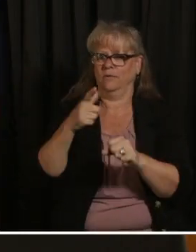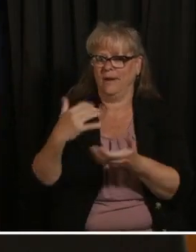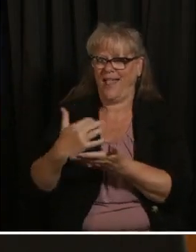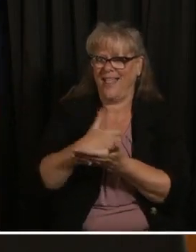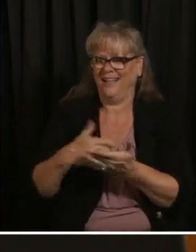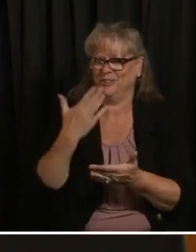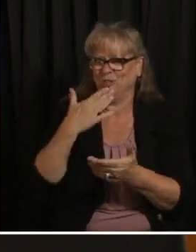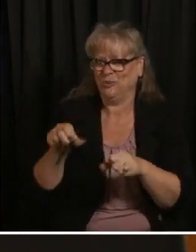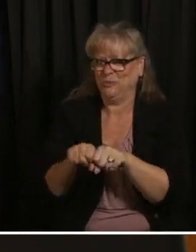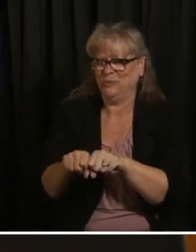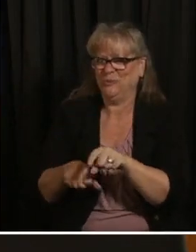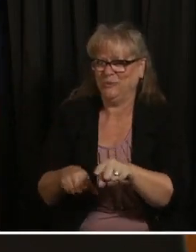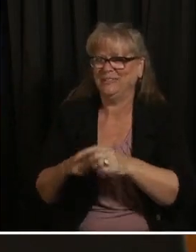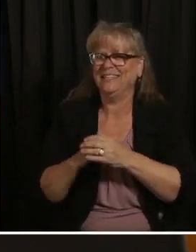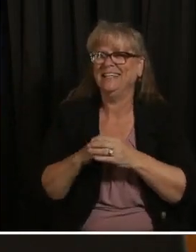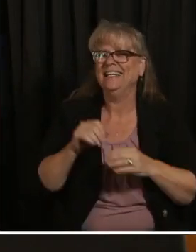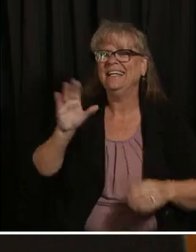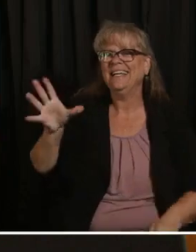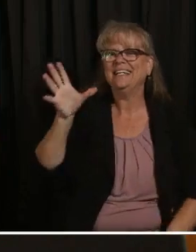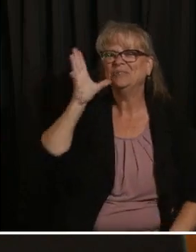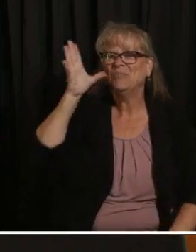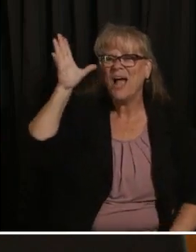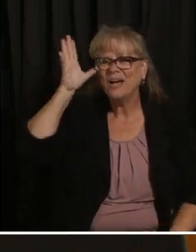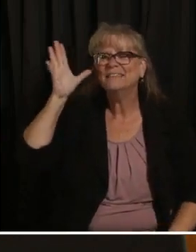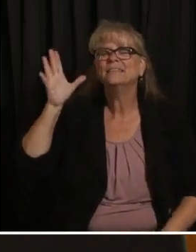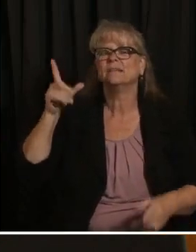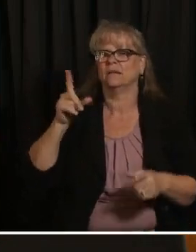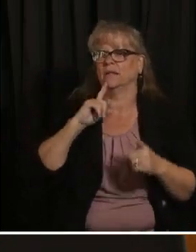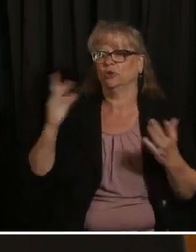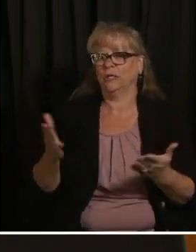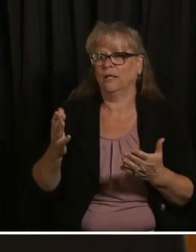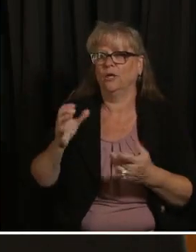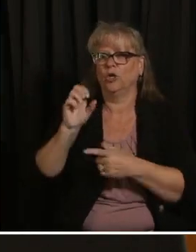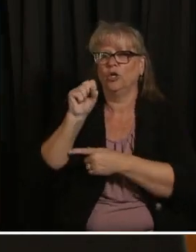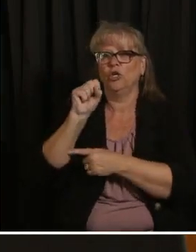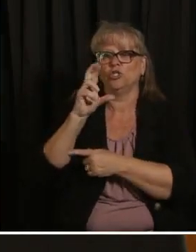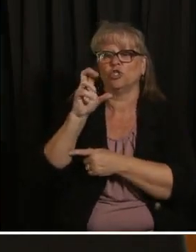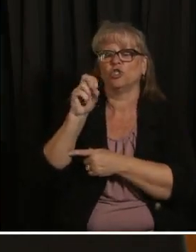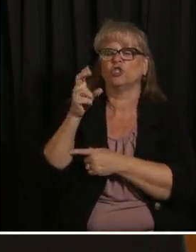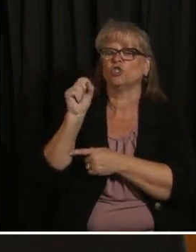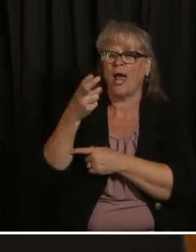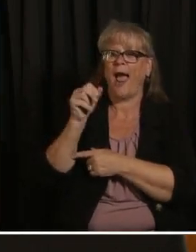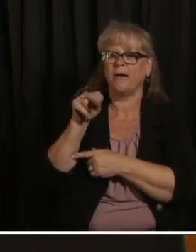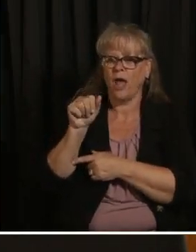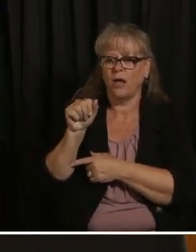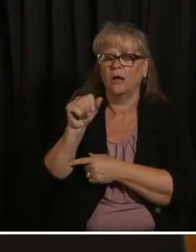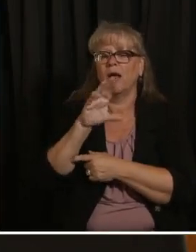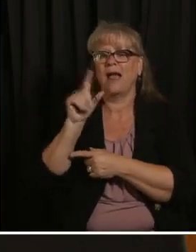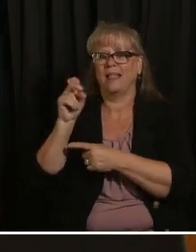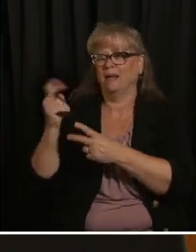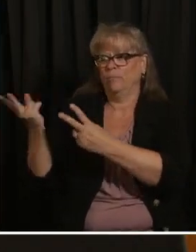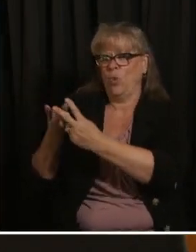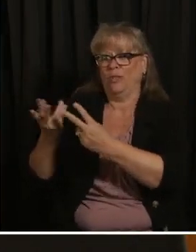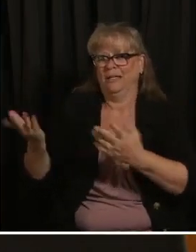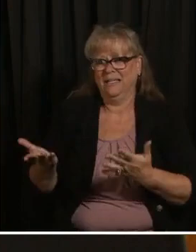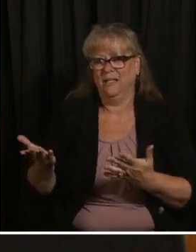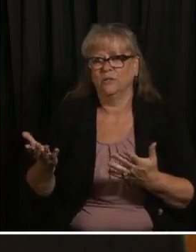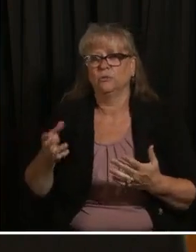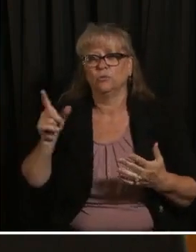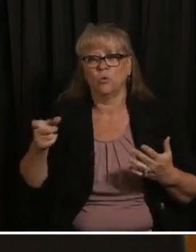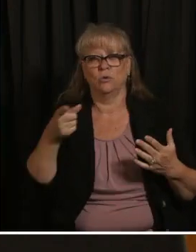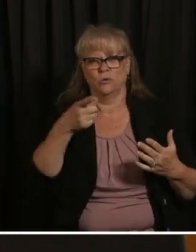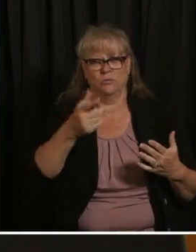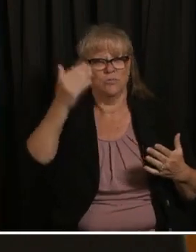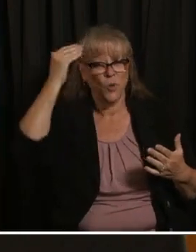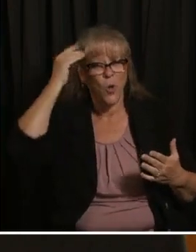joined today by his parents Shana and Glenn um so Levi now that you know you're not getting kidnapped um why was it so